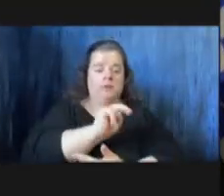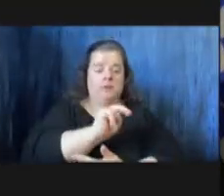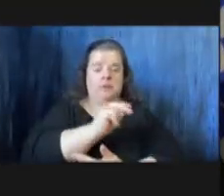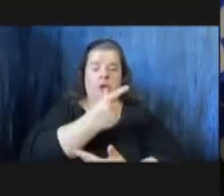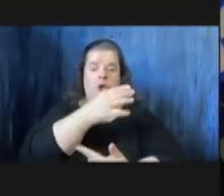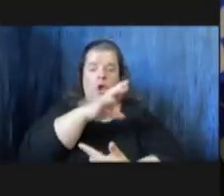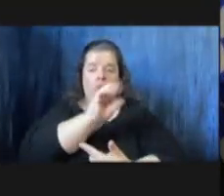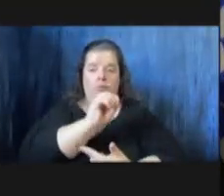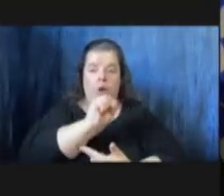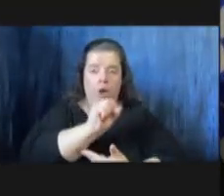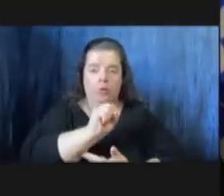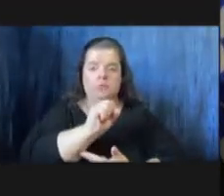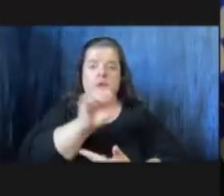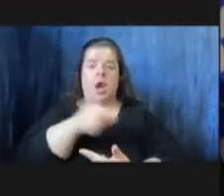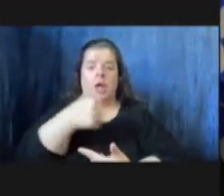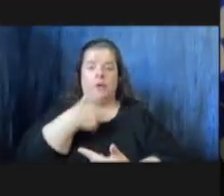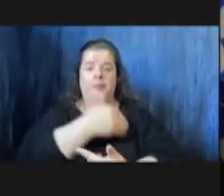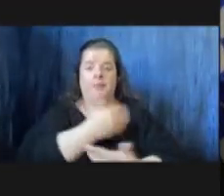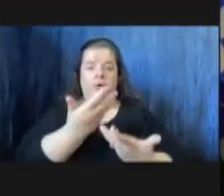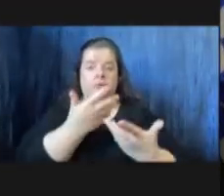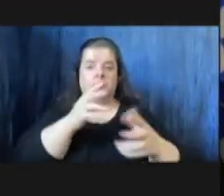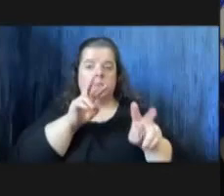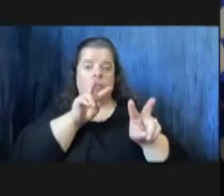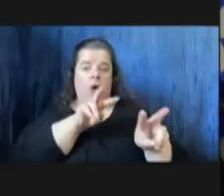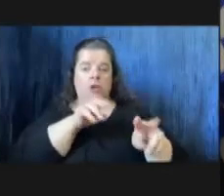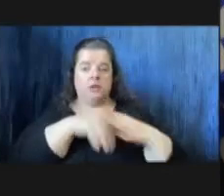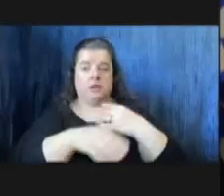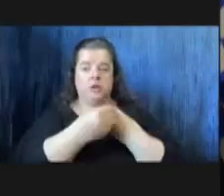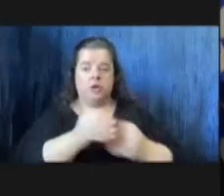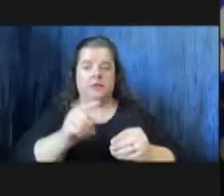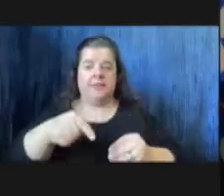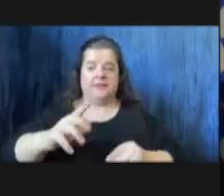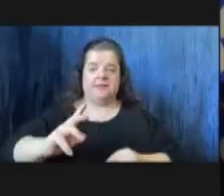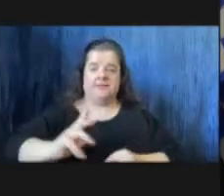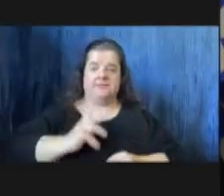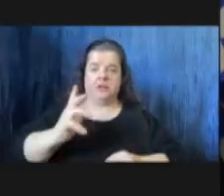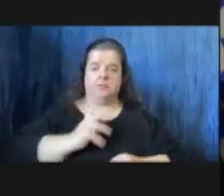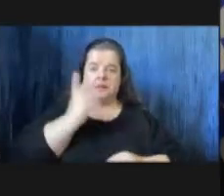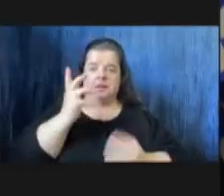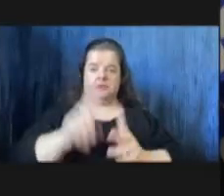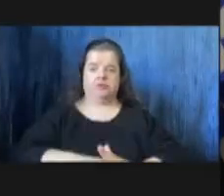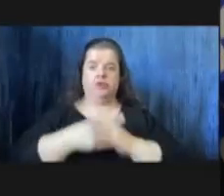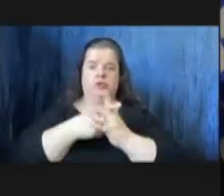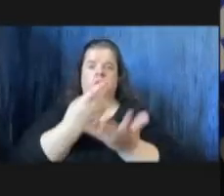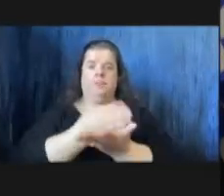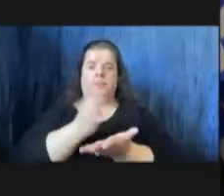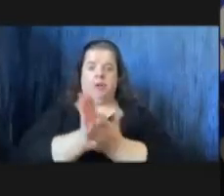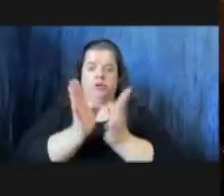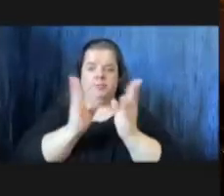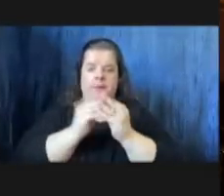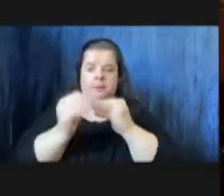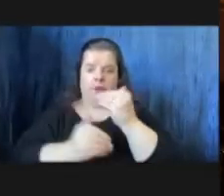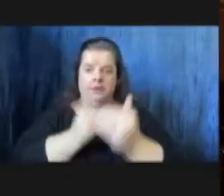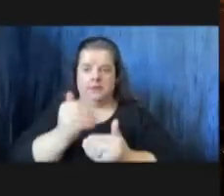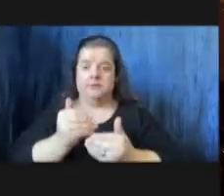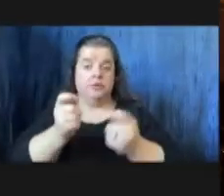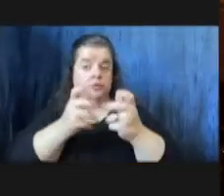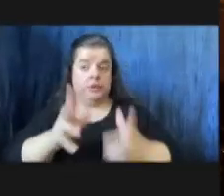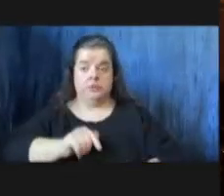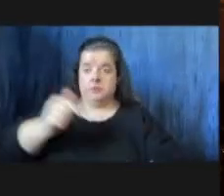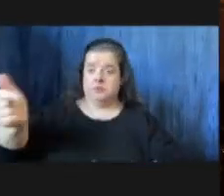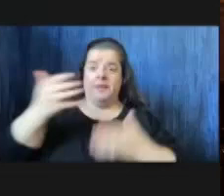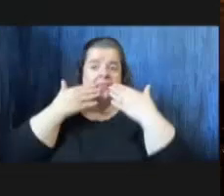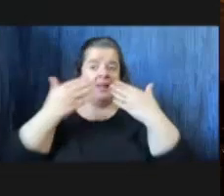members may be watching in their offices and this does formally kick off our budget hearing process directors thank you